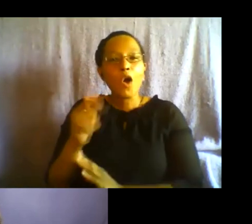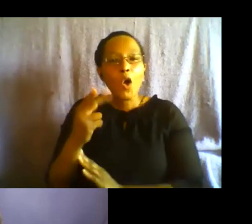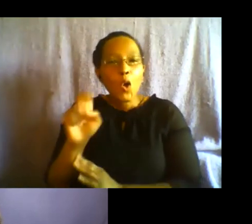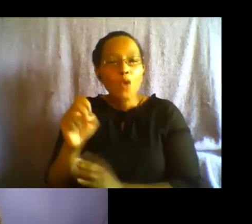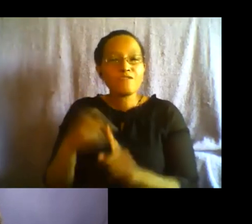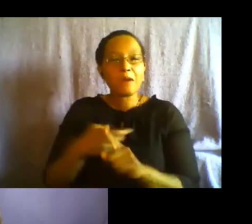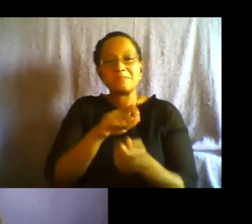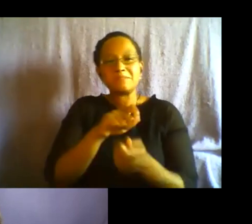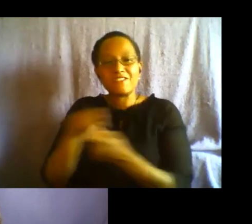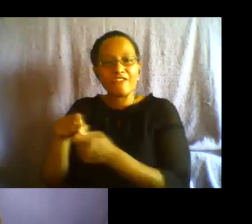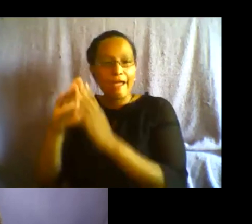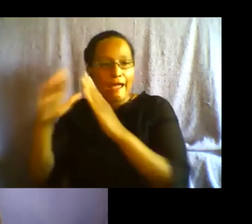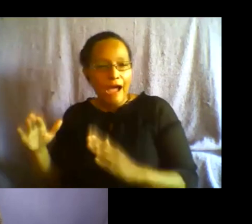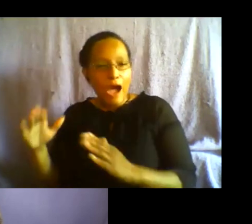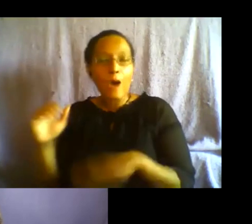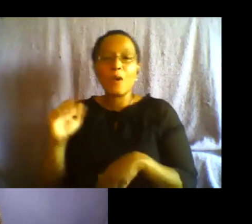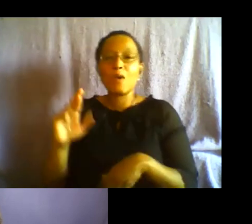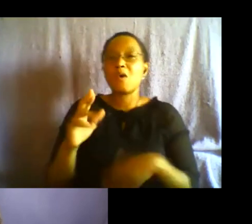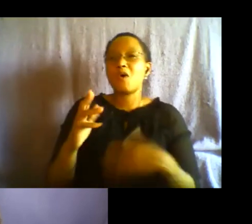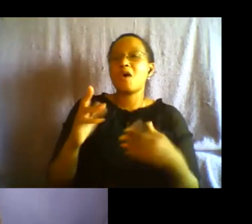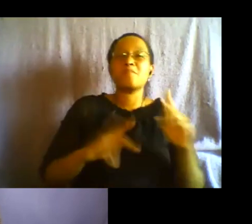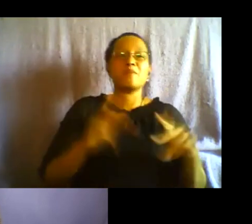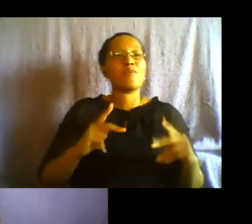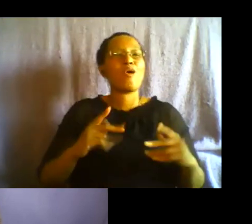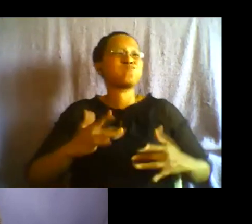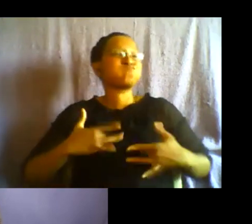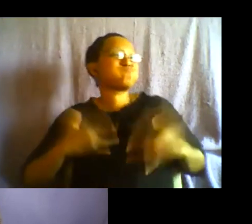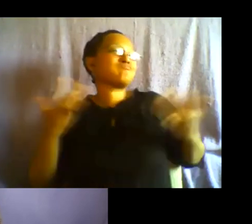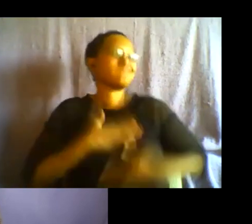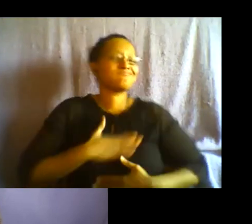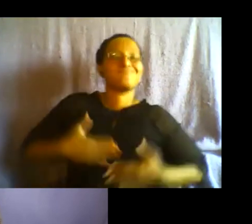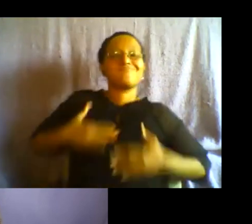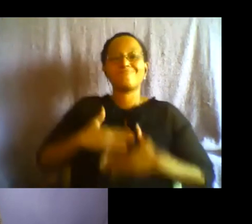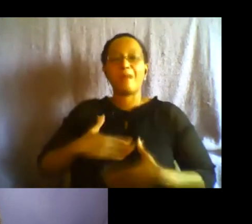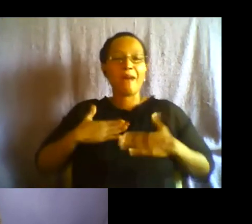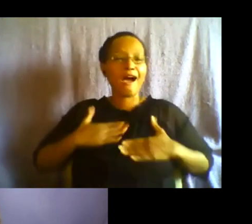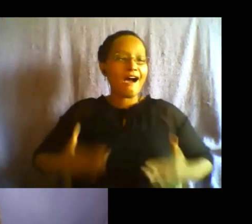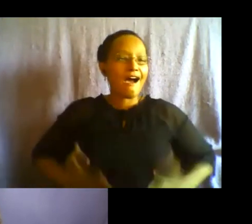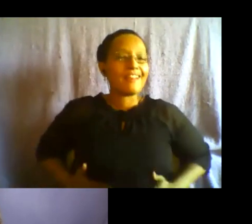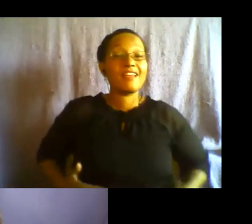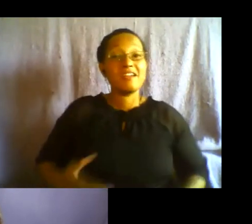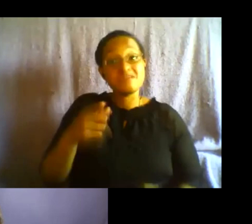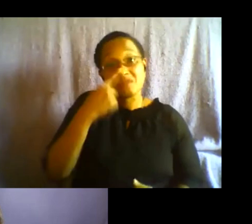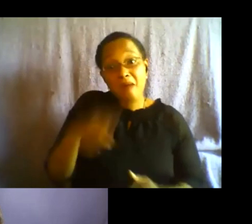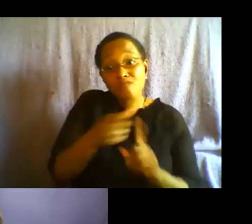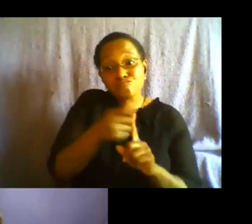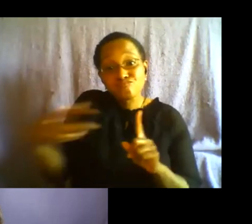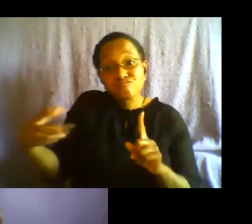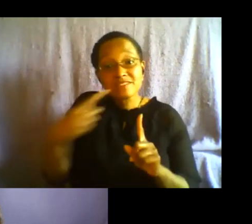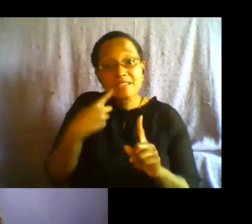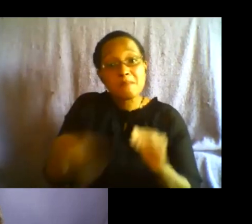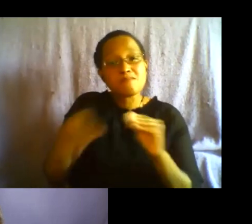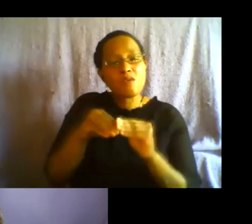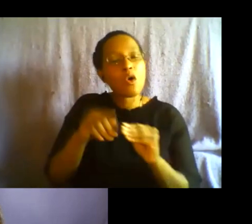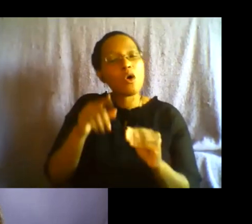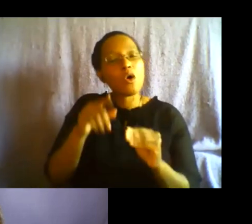or people just in joyful movement of their bodies um can you share with us a little bit about how you see